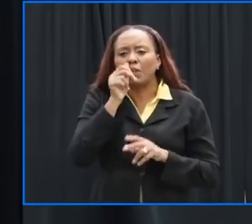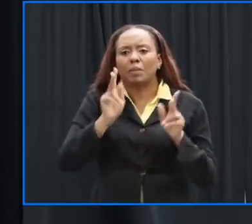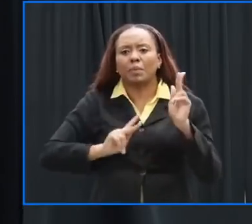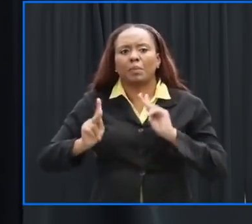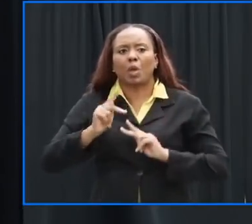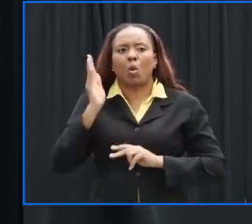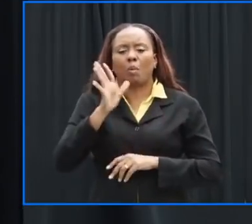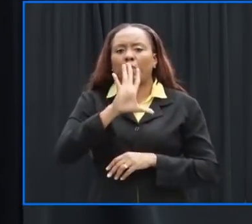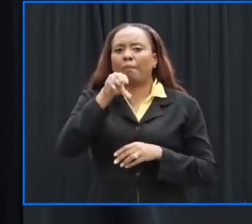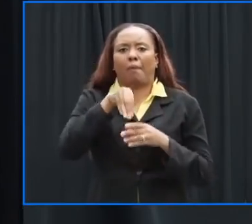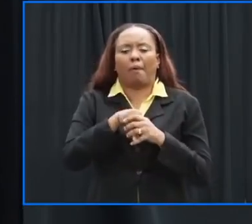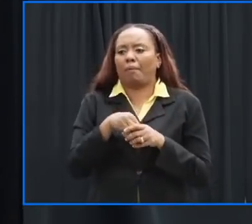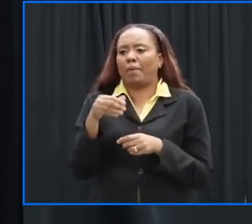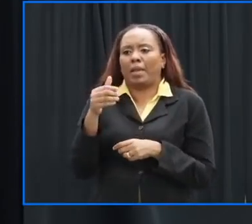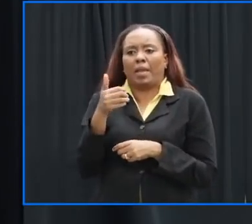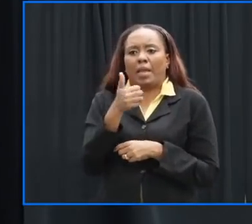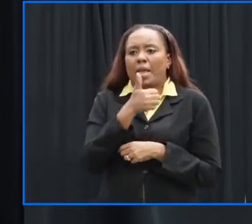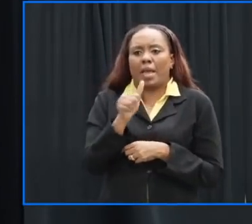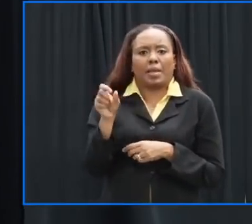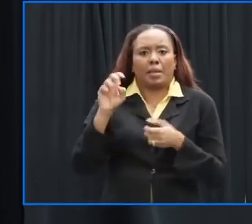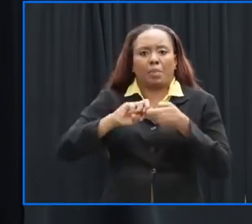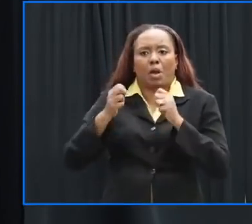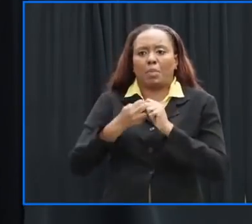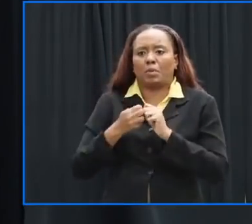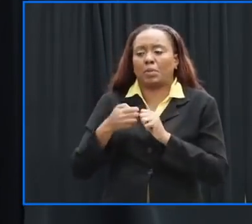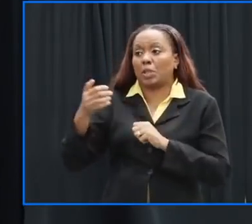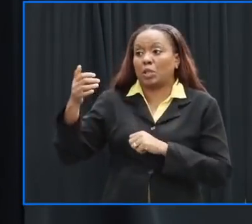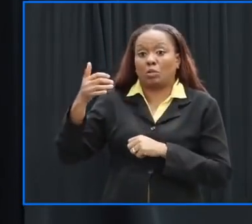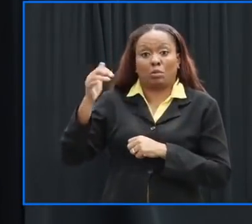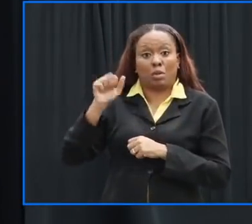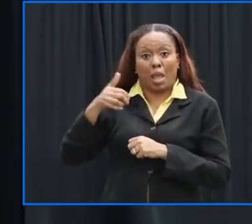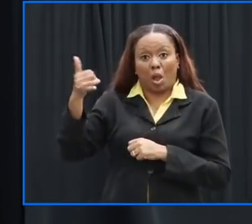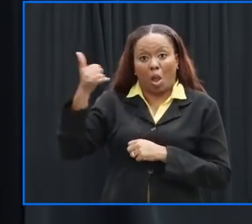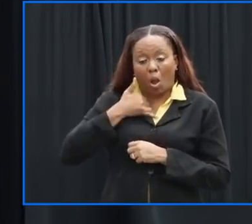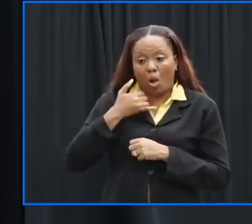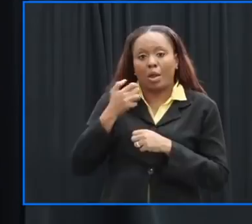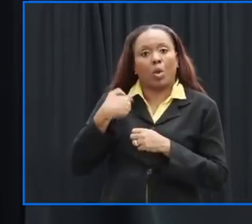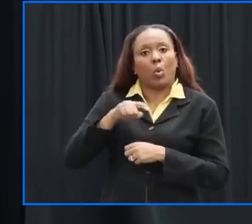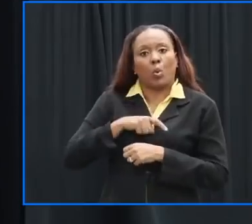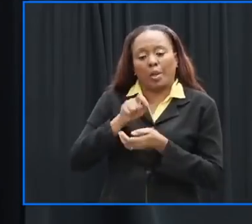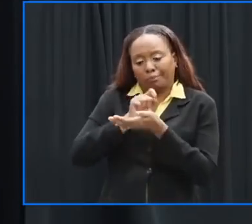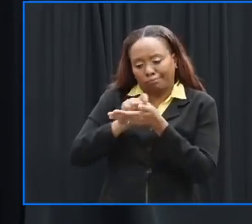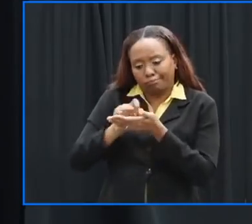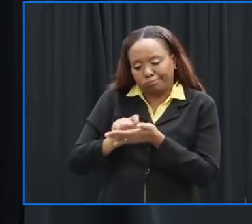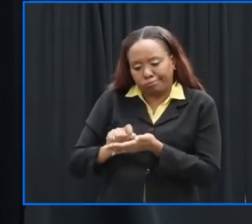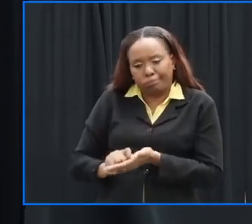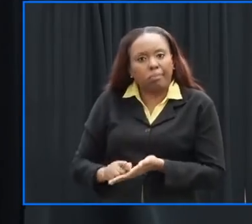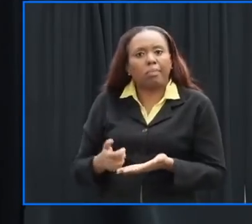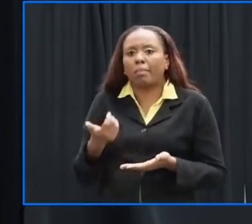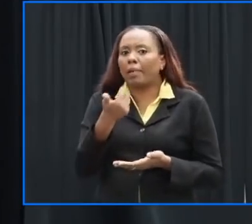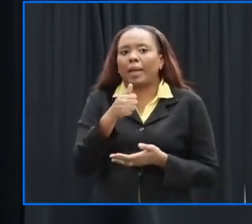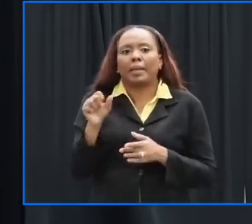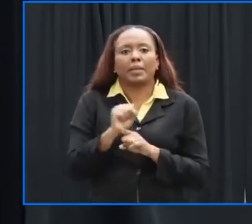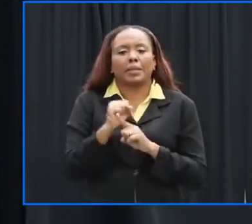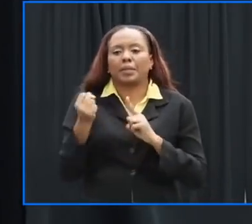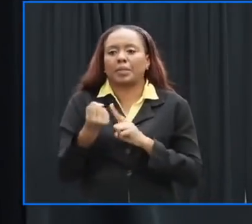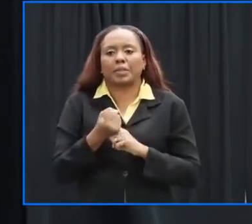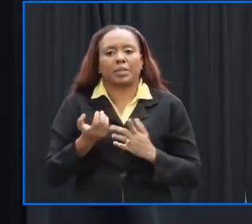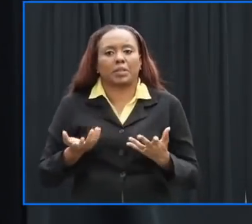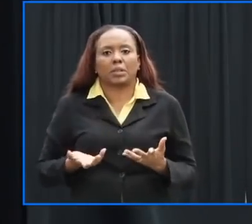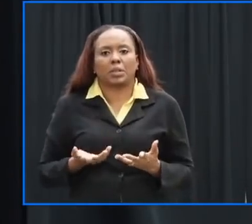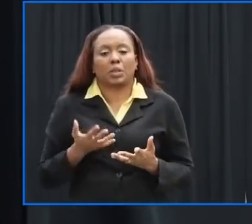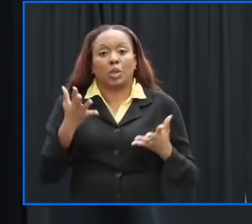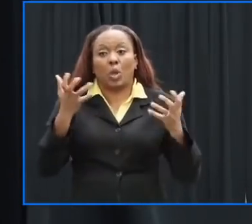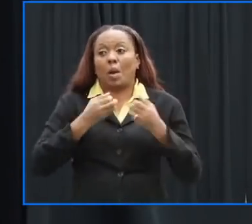to take any reports and also to make any critical decisions or recommend any make